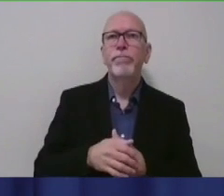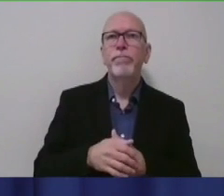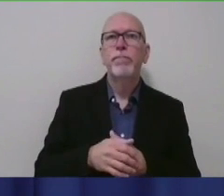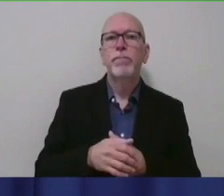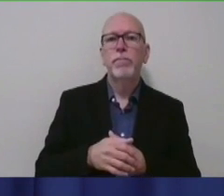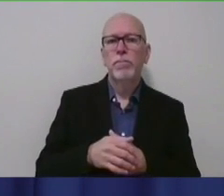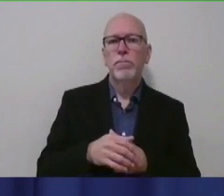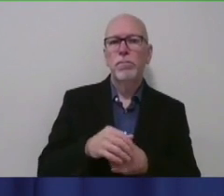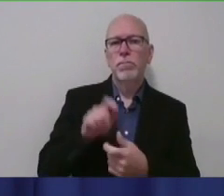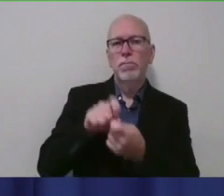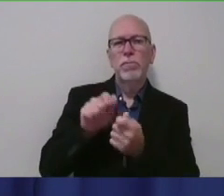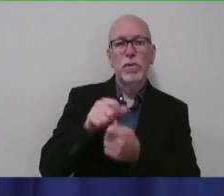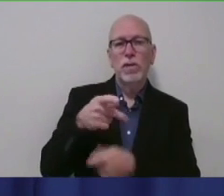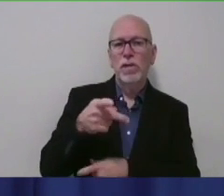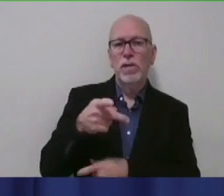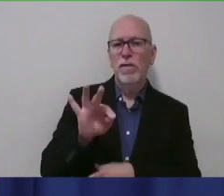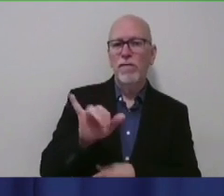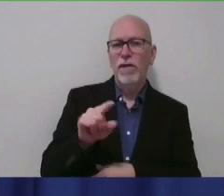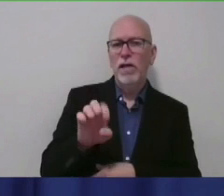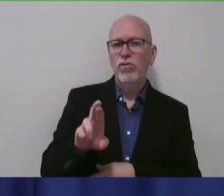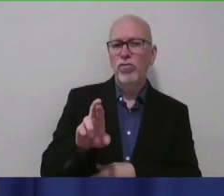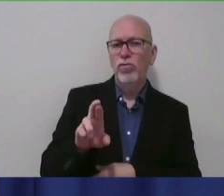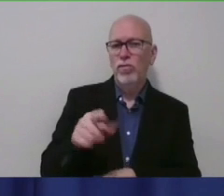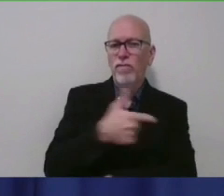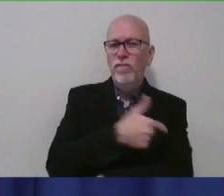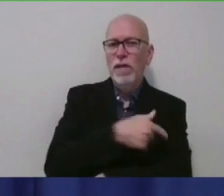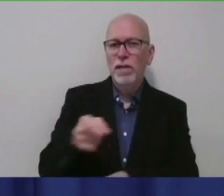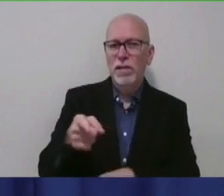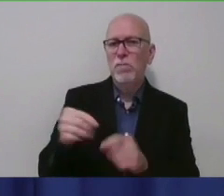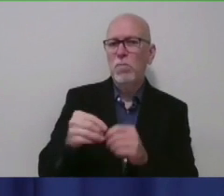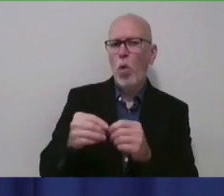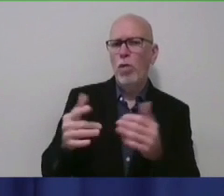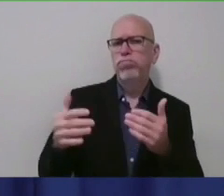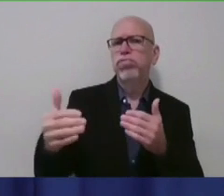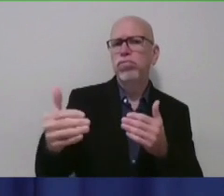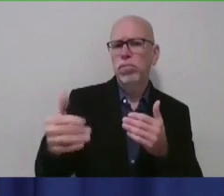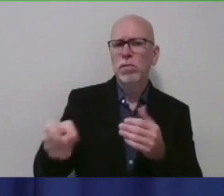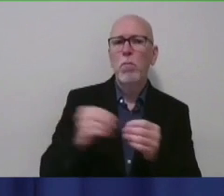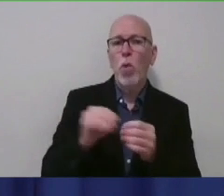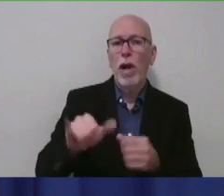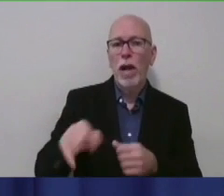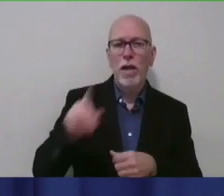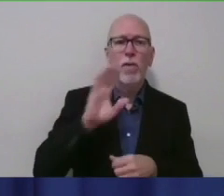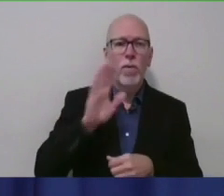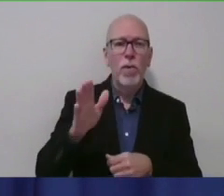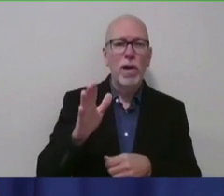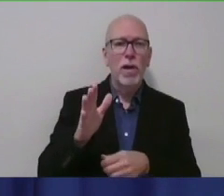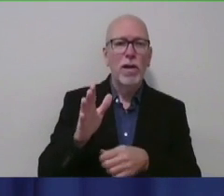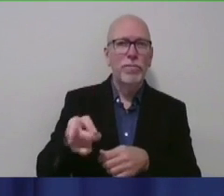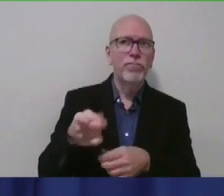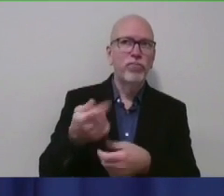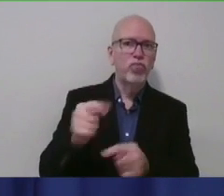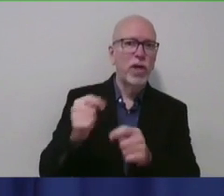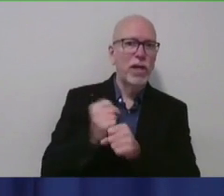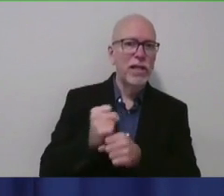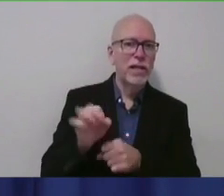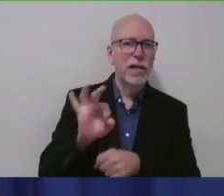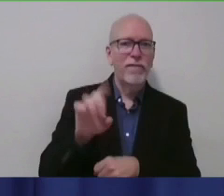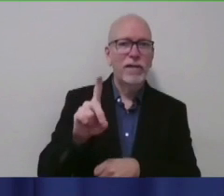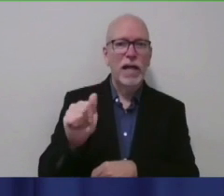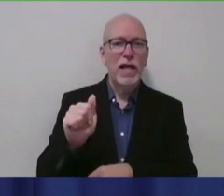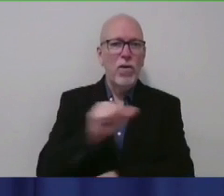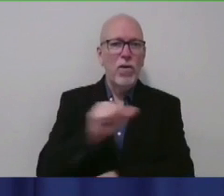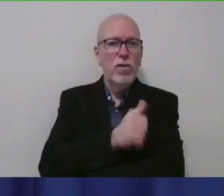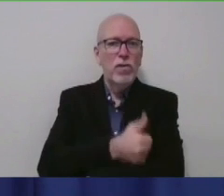the Pfizer vaccine, it seems to be further along. It will be the first likely to go after an FDA emergency use authorization for under 12.